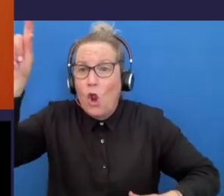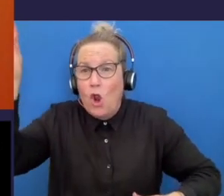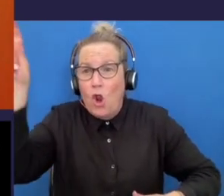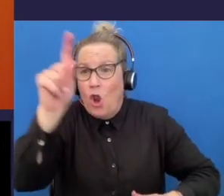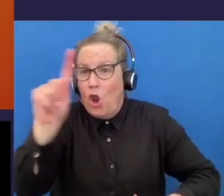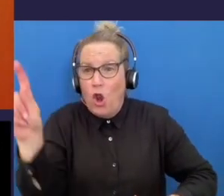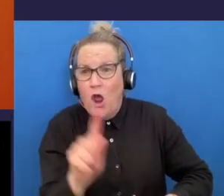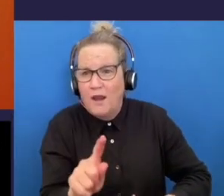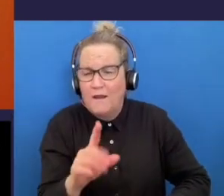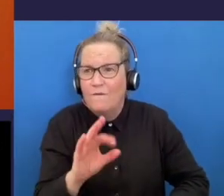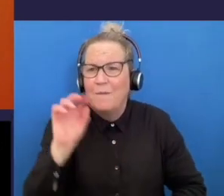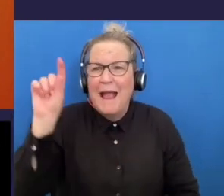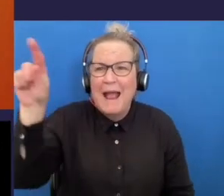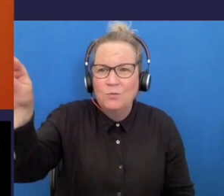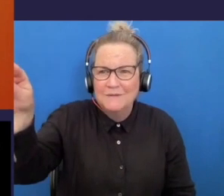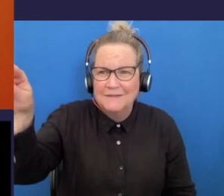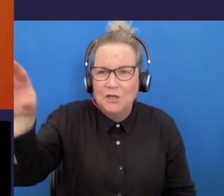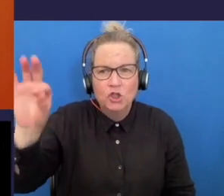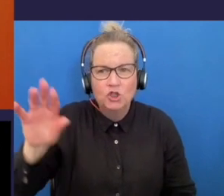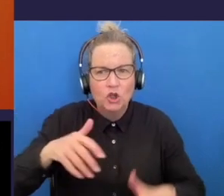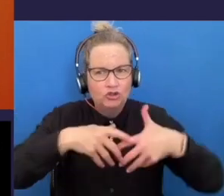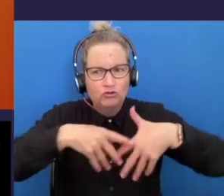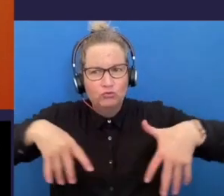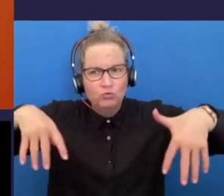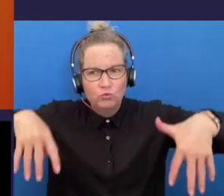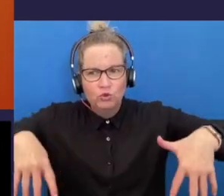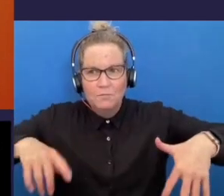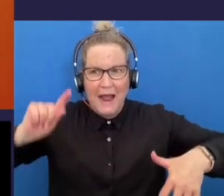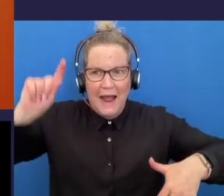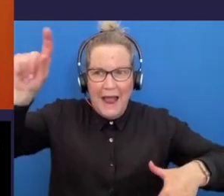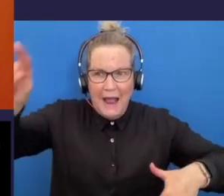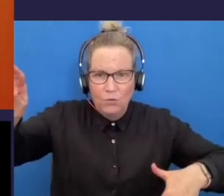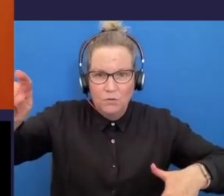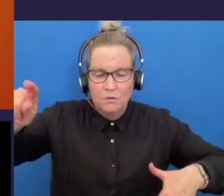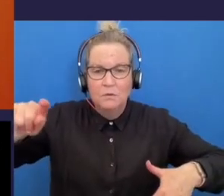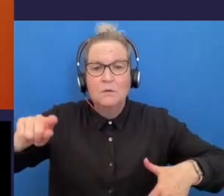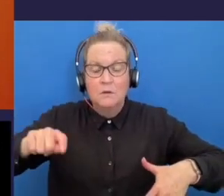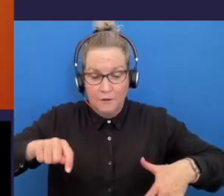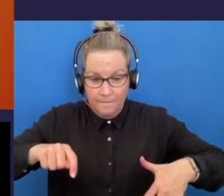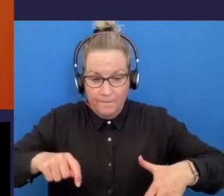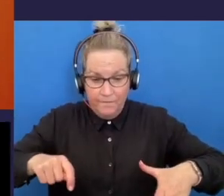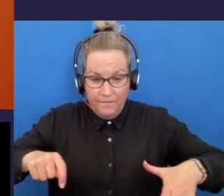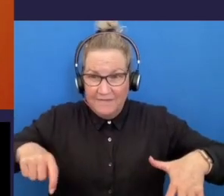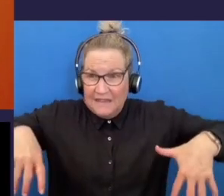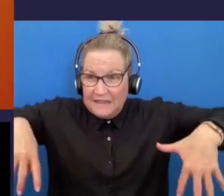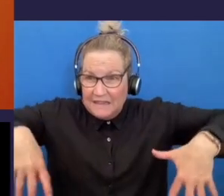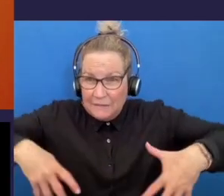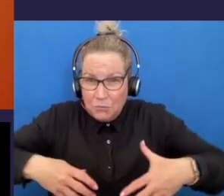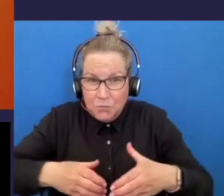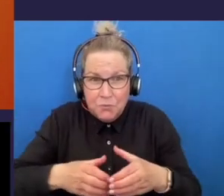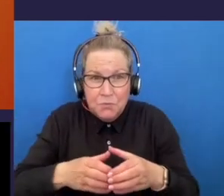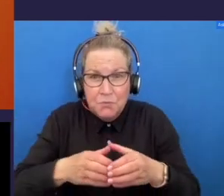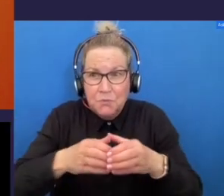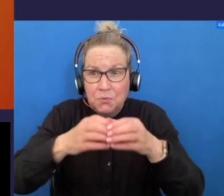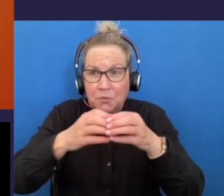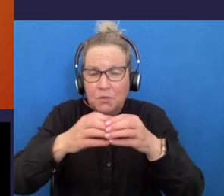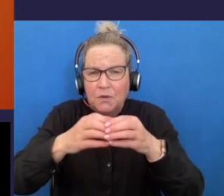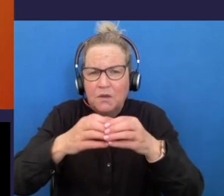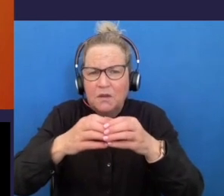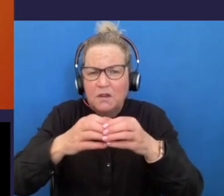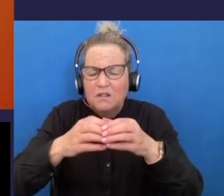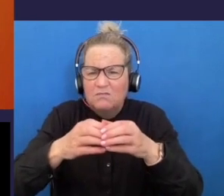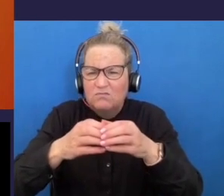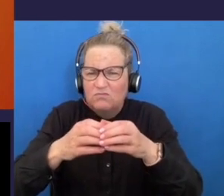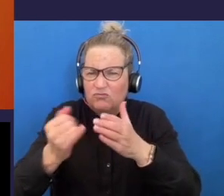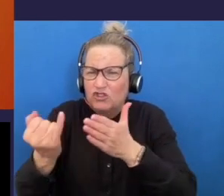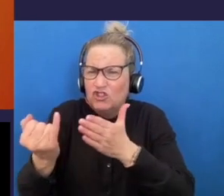rejection going up that tree we just get given it rejection going up that tree is not your